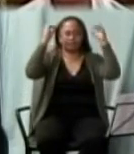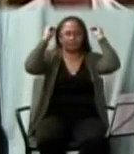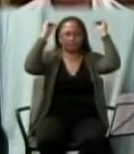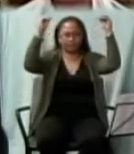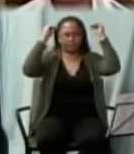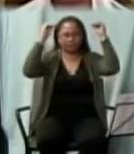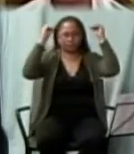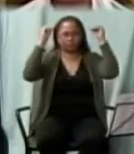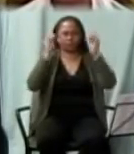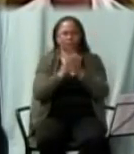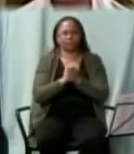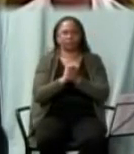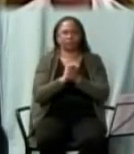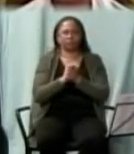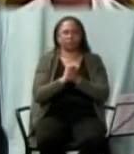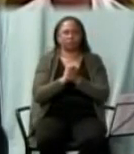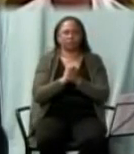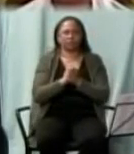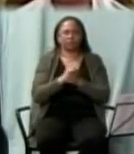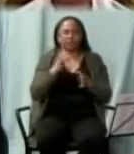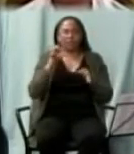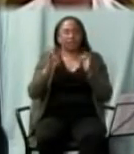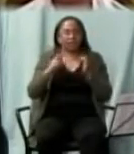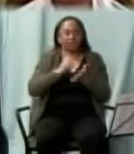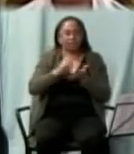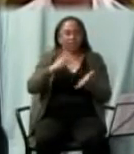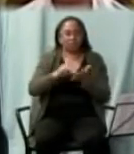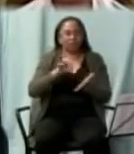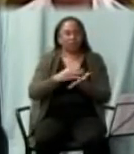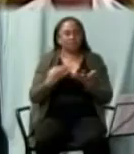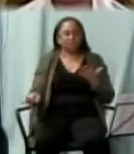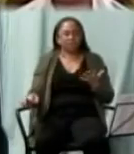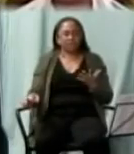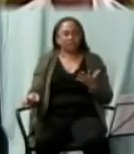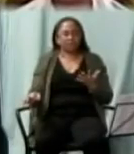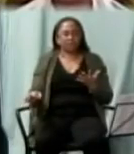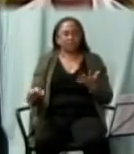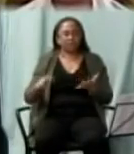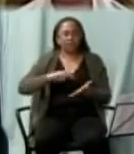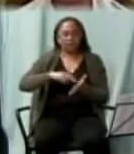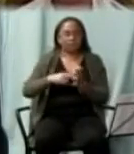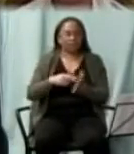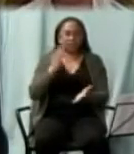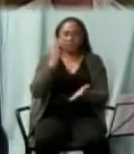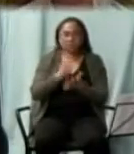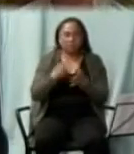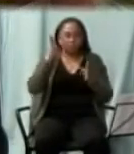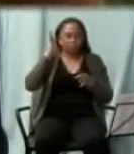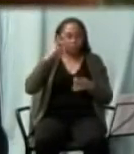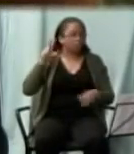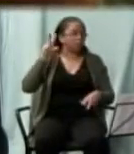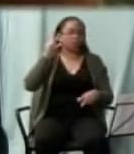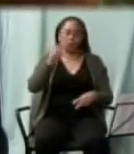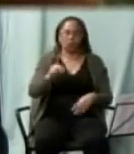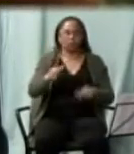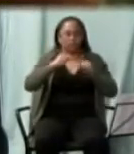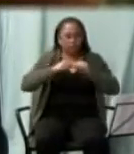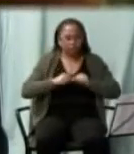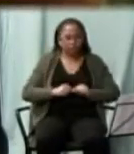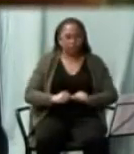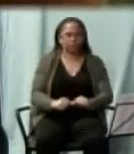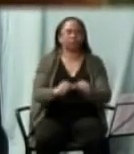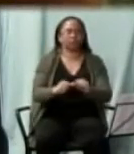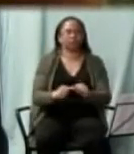Failure did not discourage him he realized his weakness he went to get the